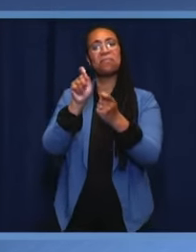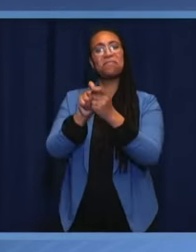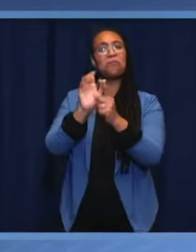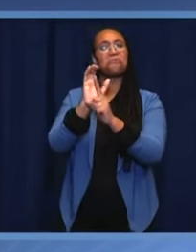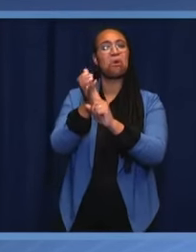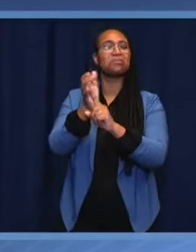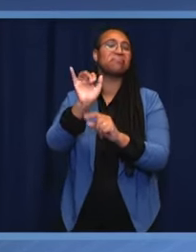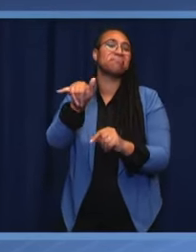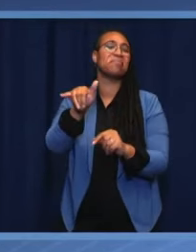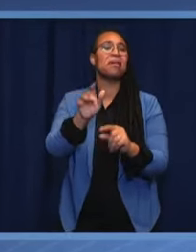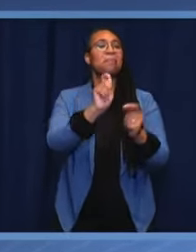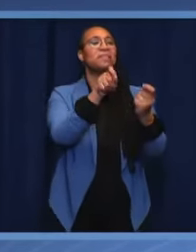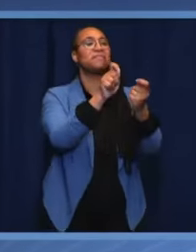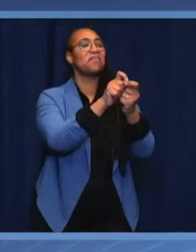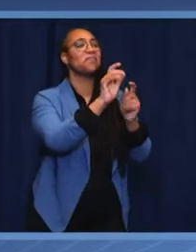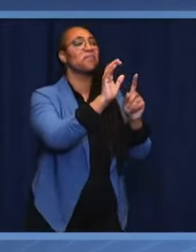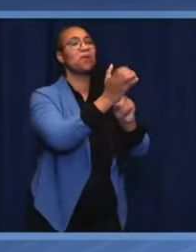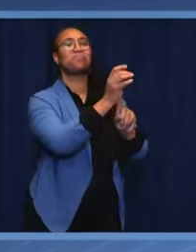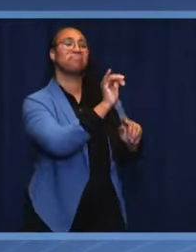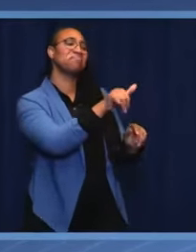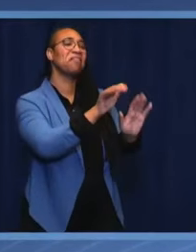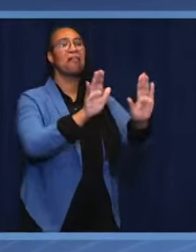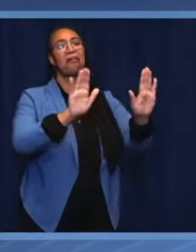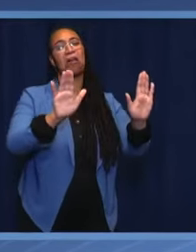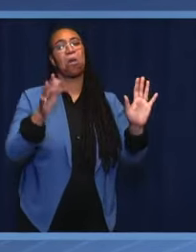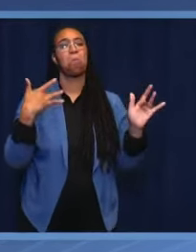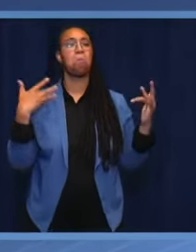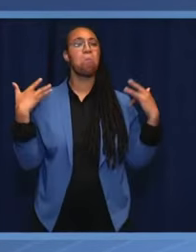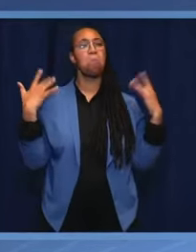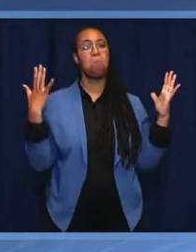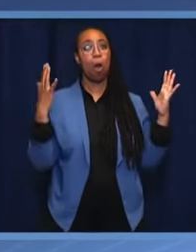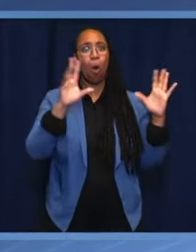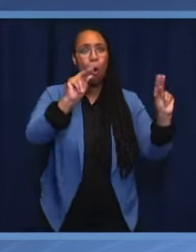power that are at odds with humanity's evolution.